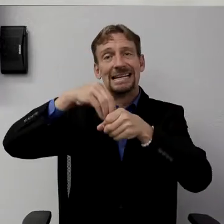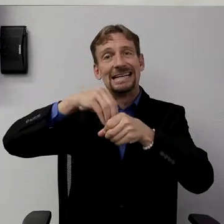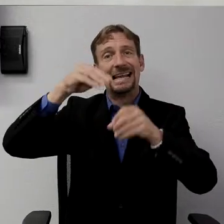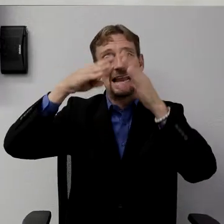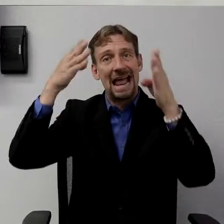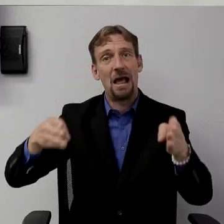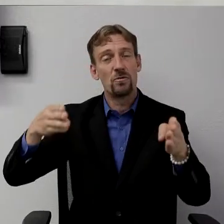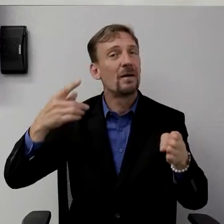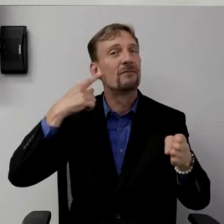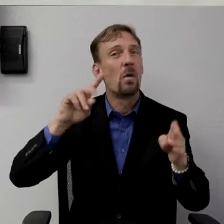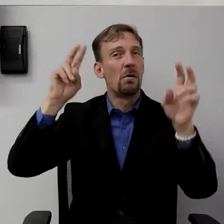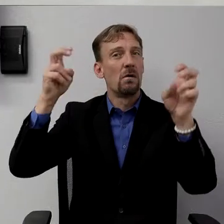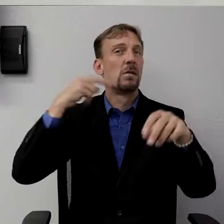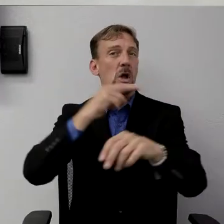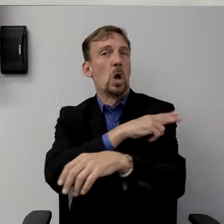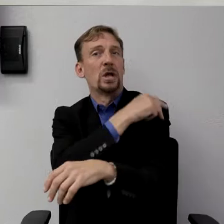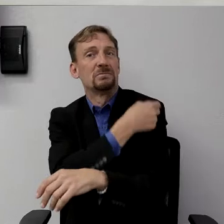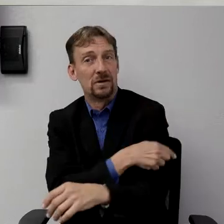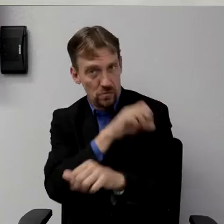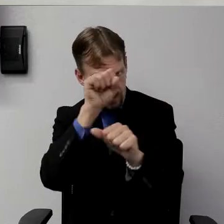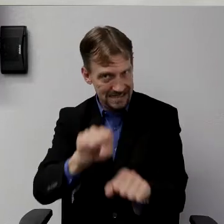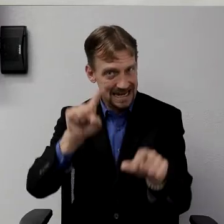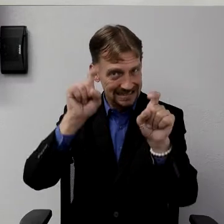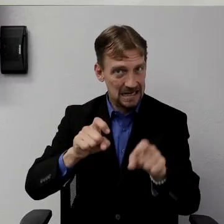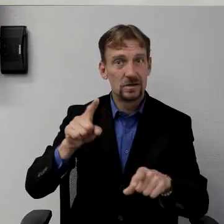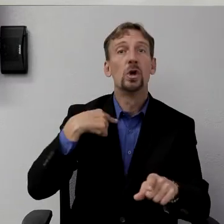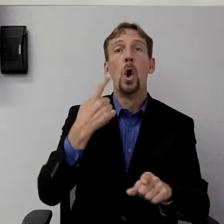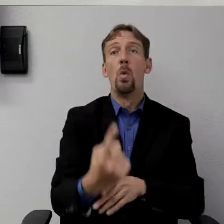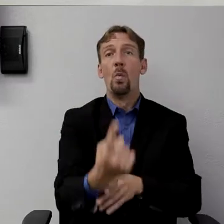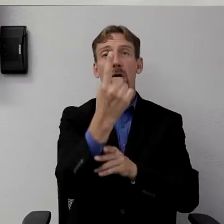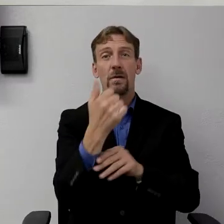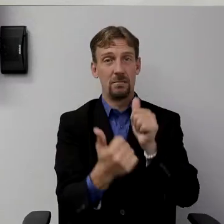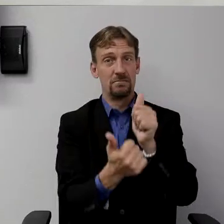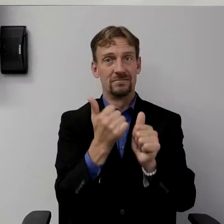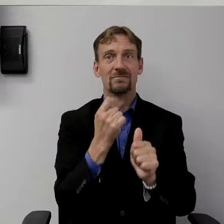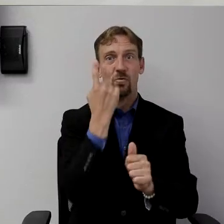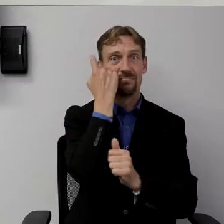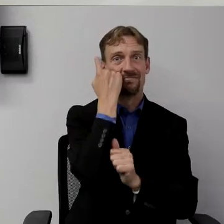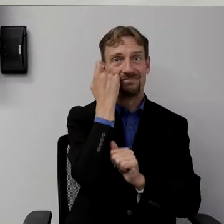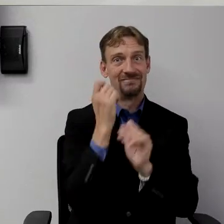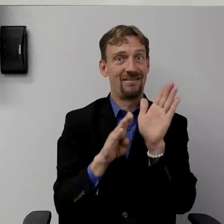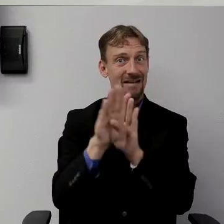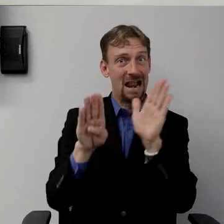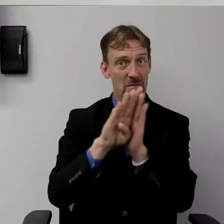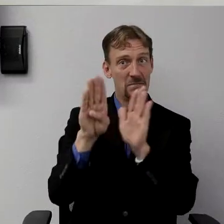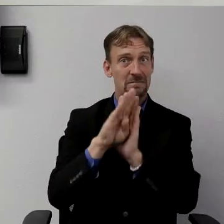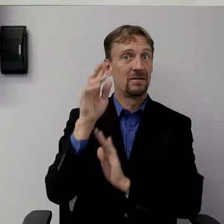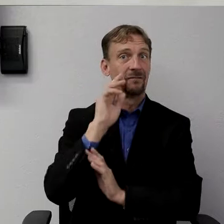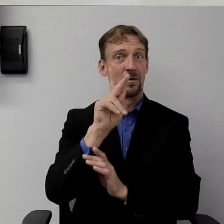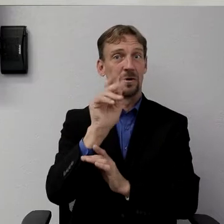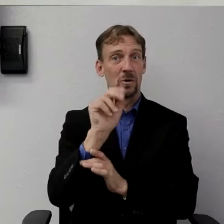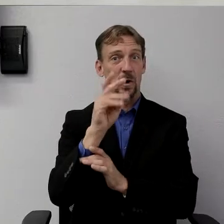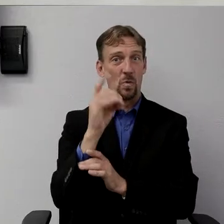exciting developments for Quia Delta, and I've been talking about it for some time. So a couple weeks ago,